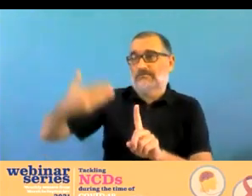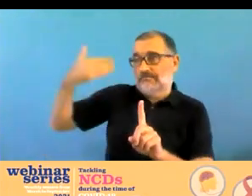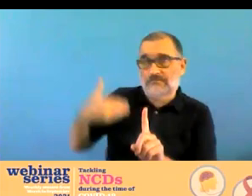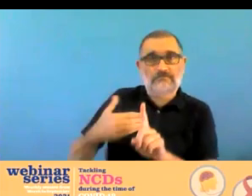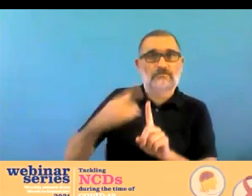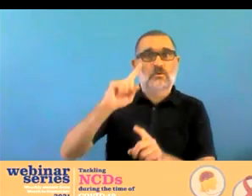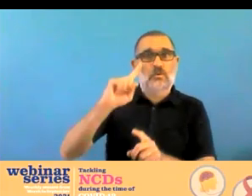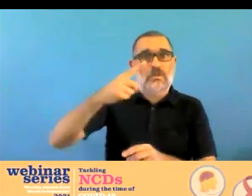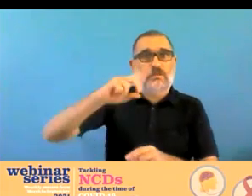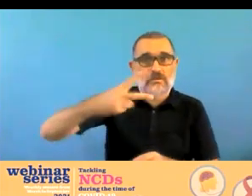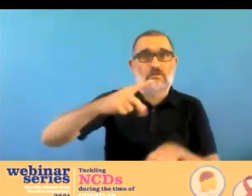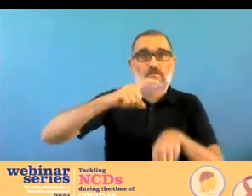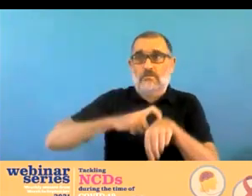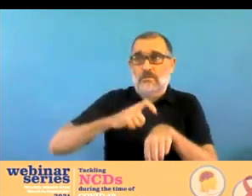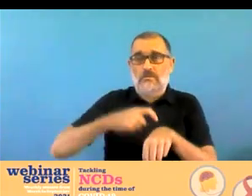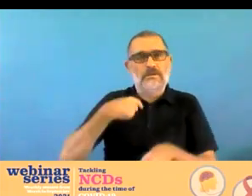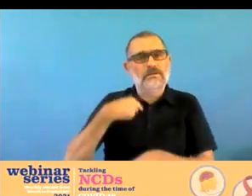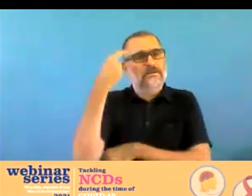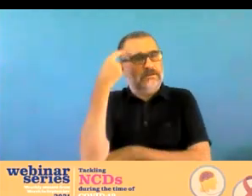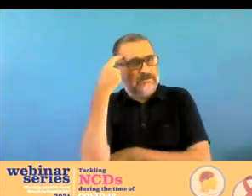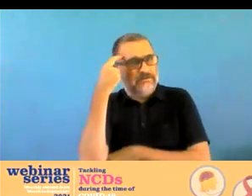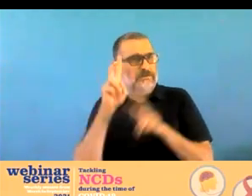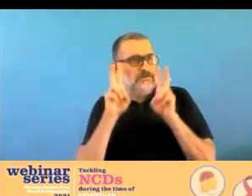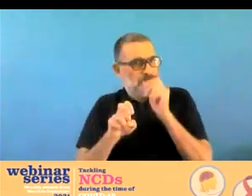or long-haul impacts rather of cover 19